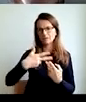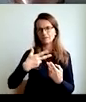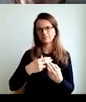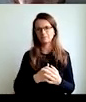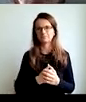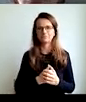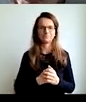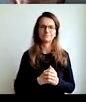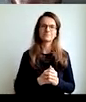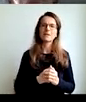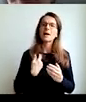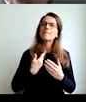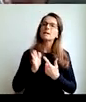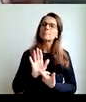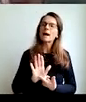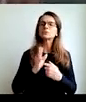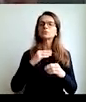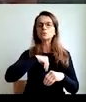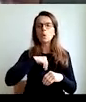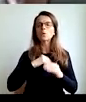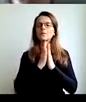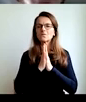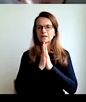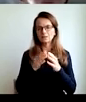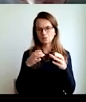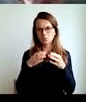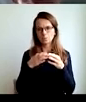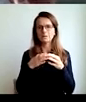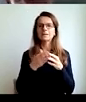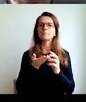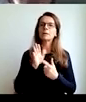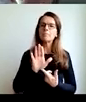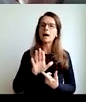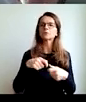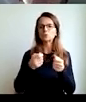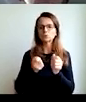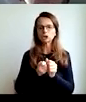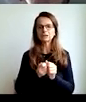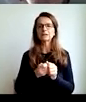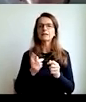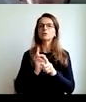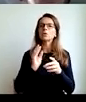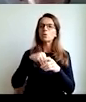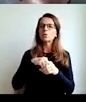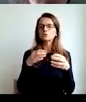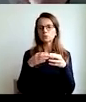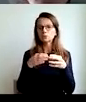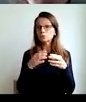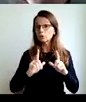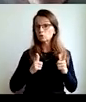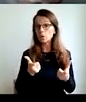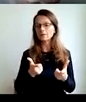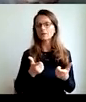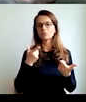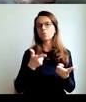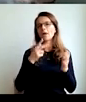other people, not alone. Being involved in